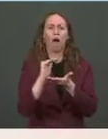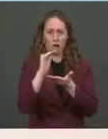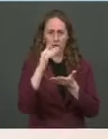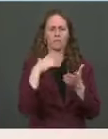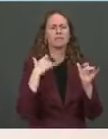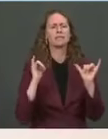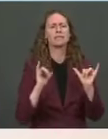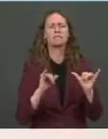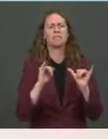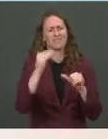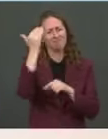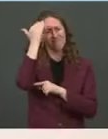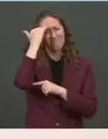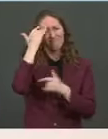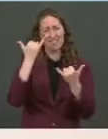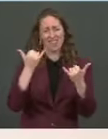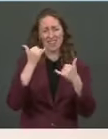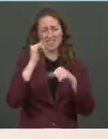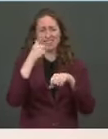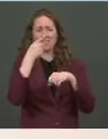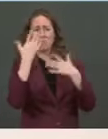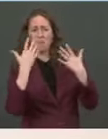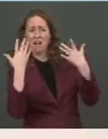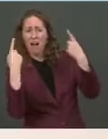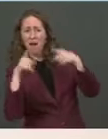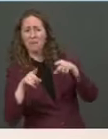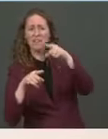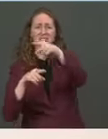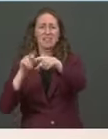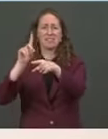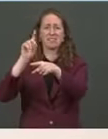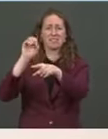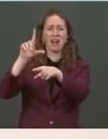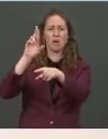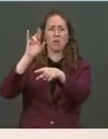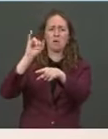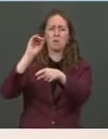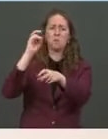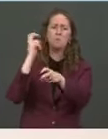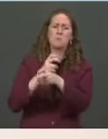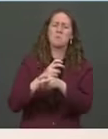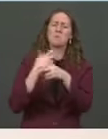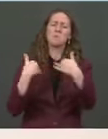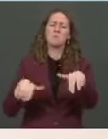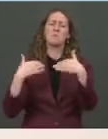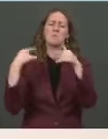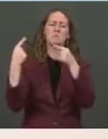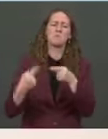situation in Del Rio. We're working to implement our policies and we're working to ensure we are also addressing root causes. Because, you